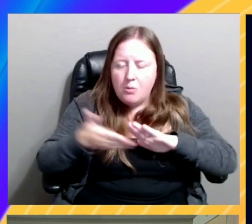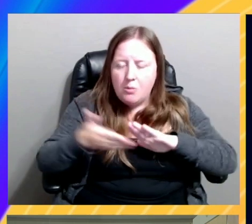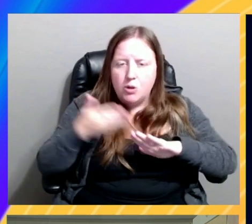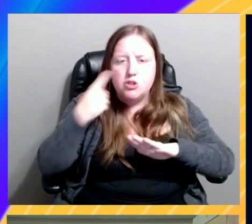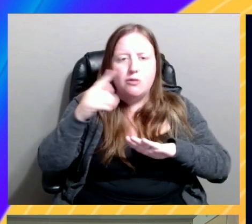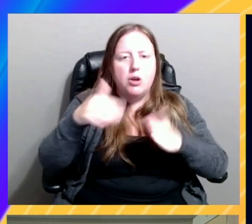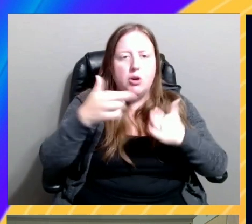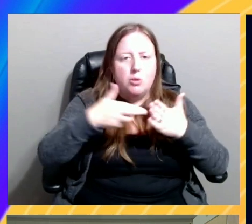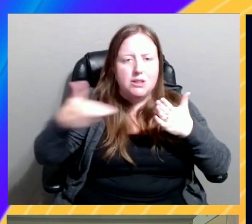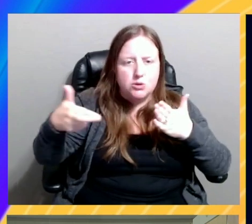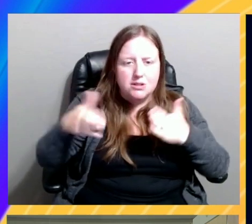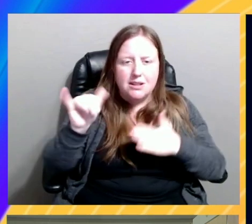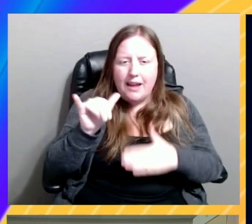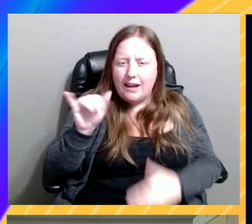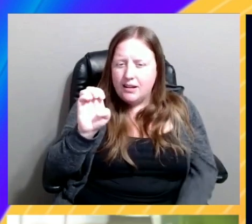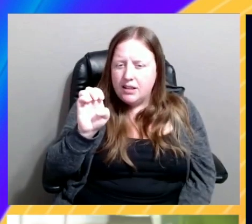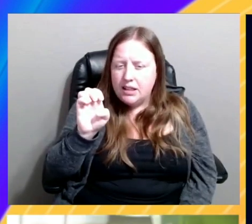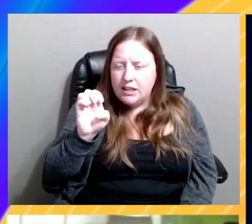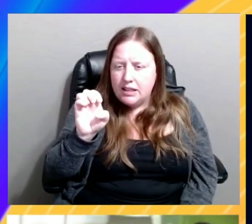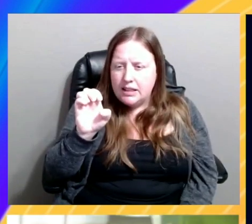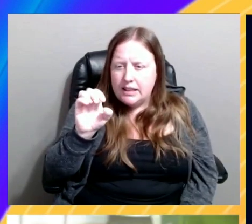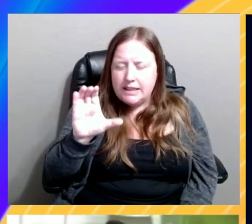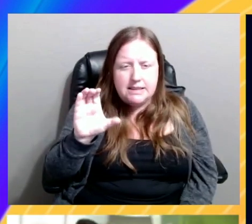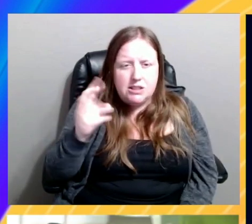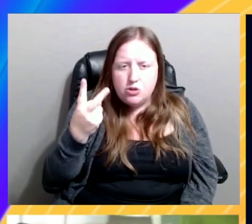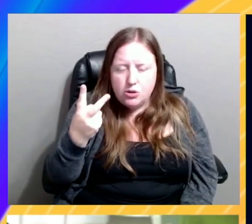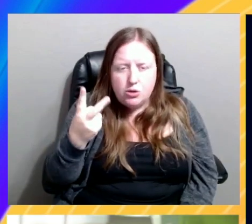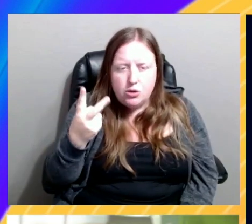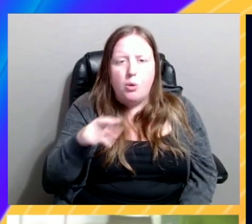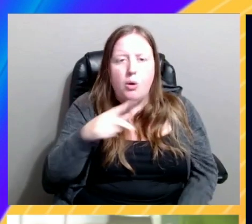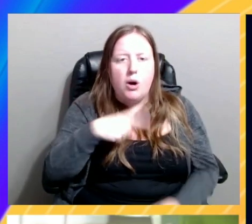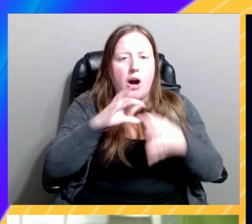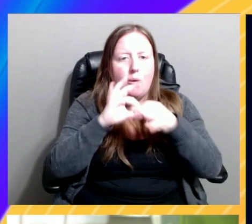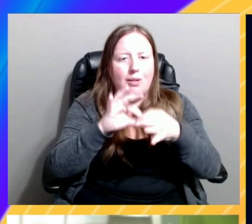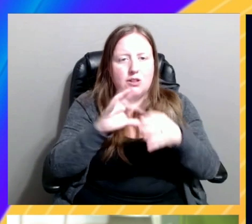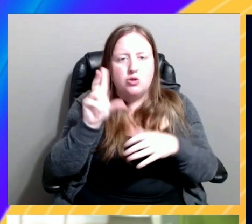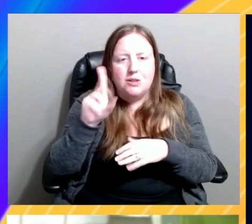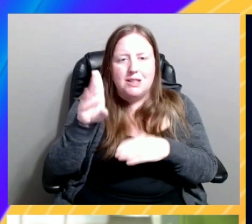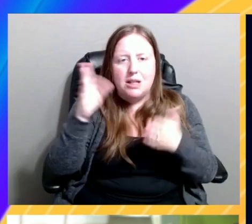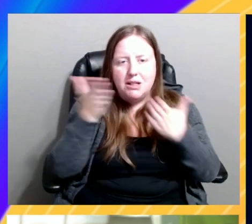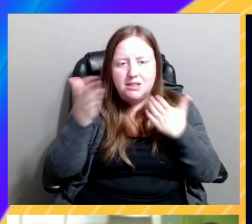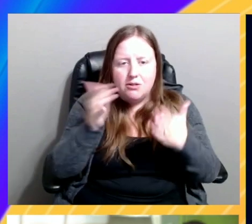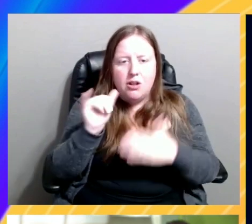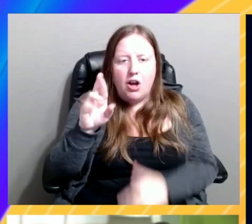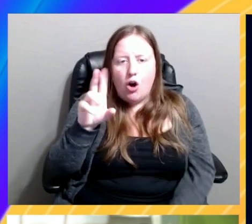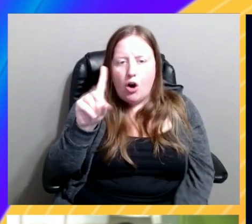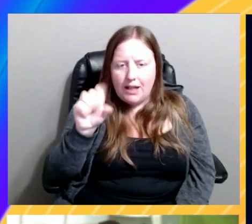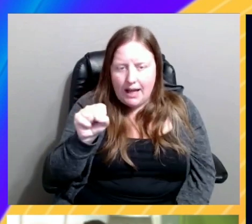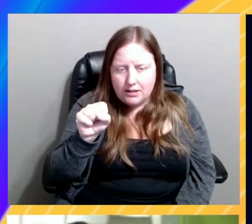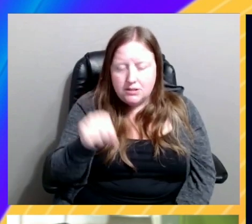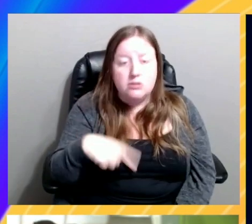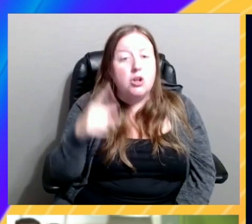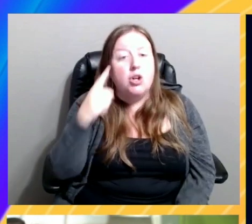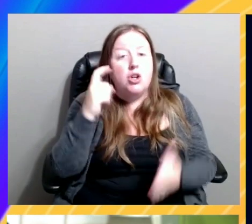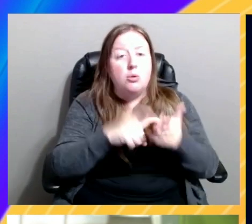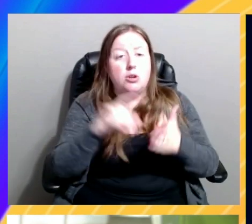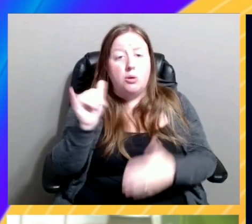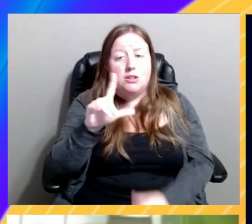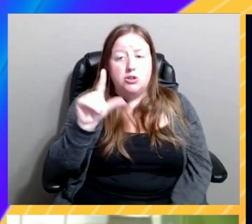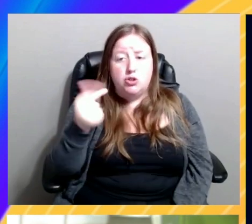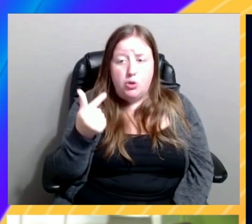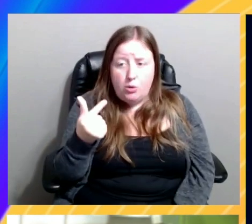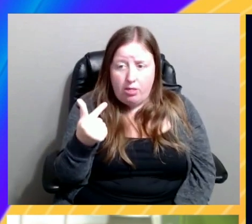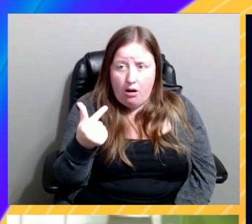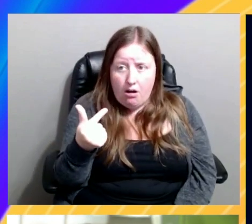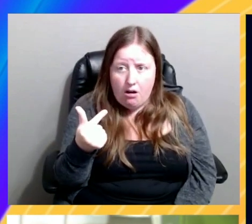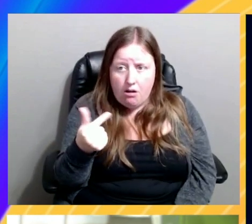EC2, our virtual servers, or our relational database services like RDS. You'll also notice logs there. Logs, you can also